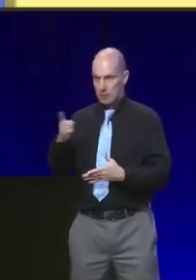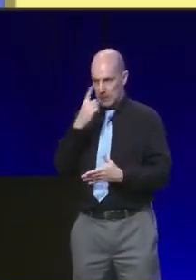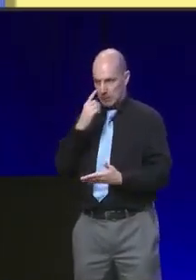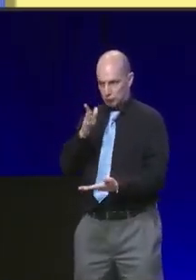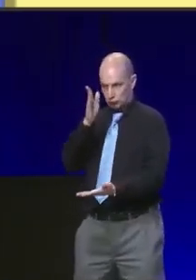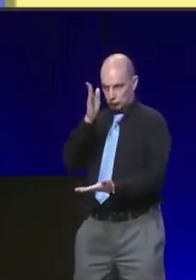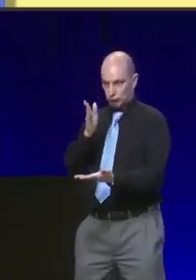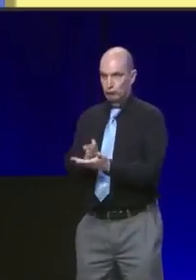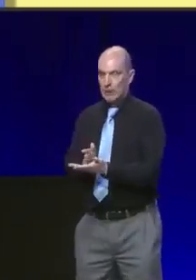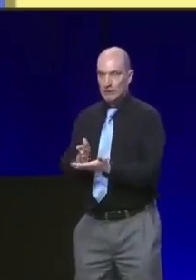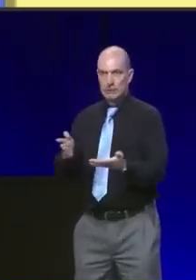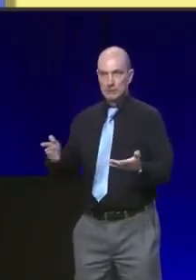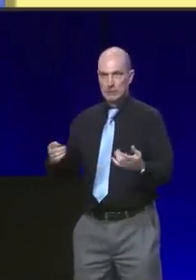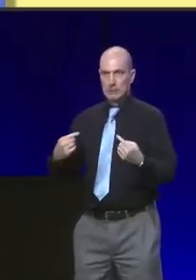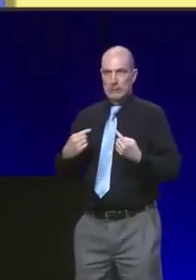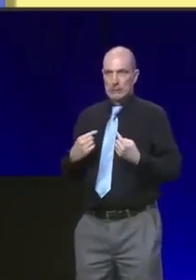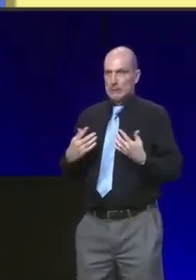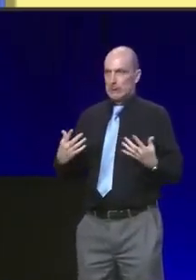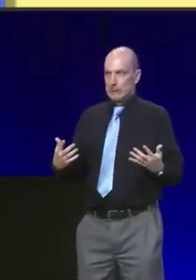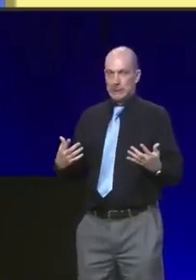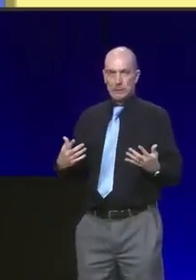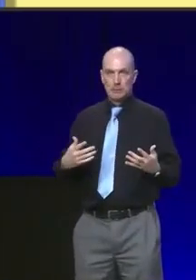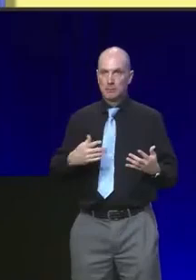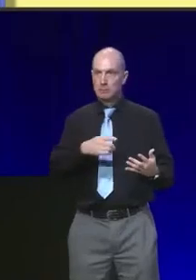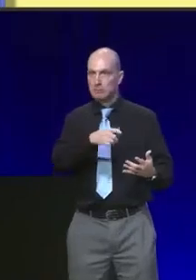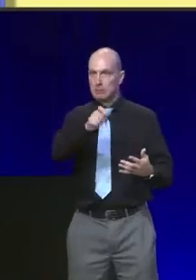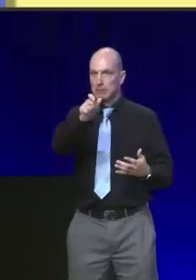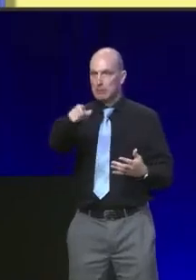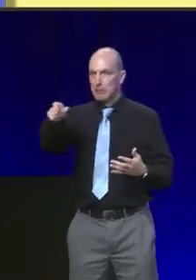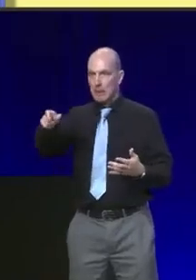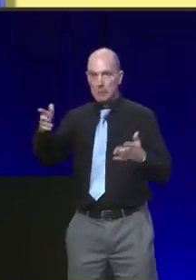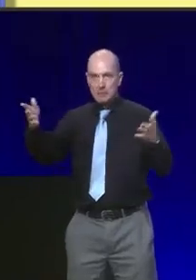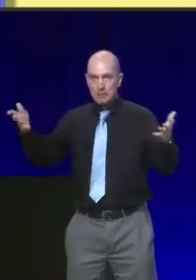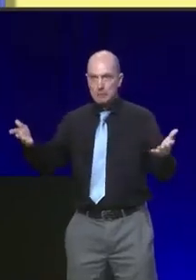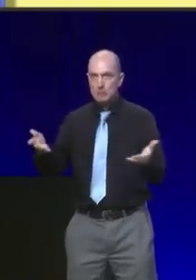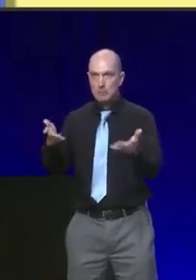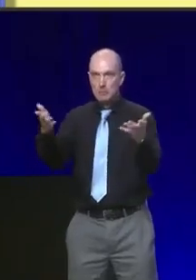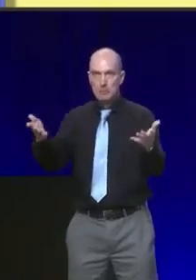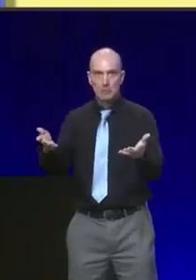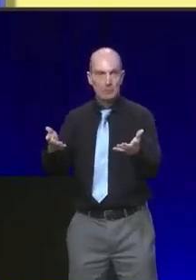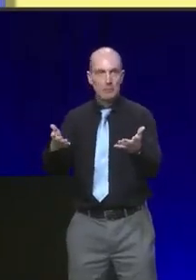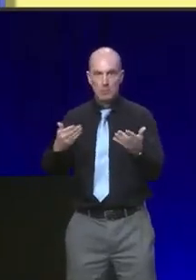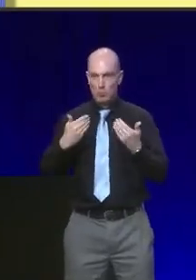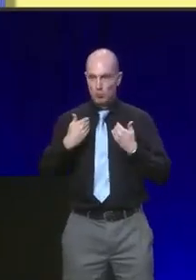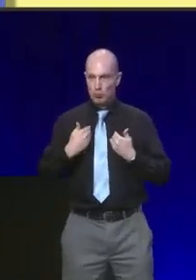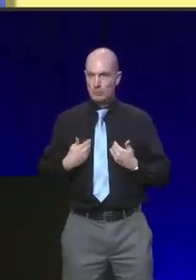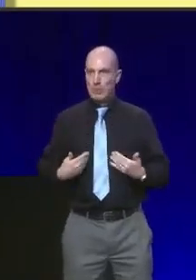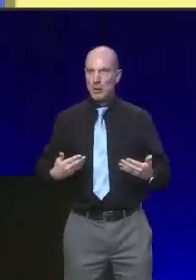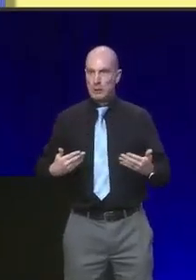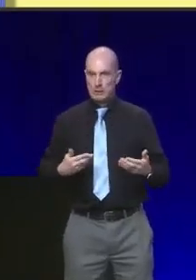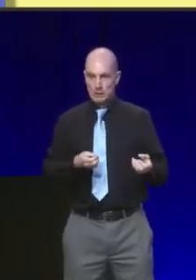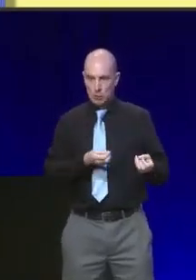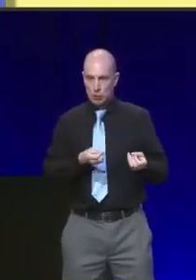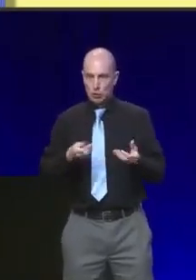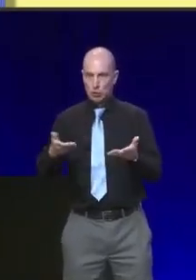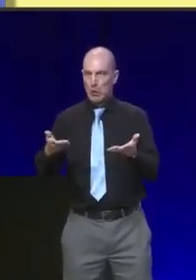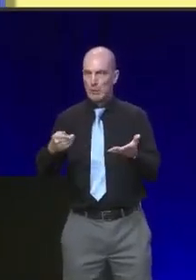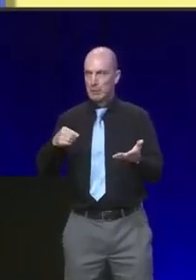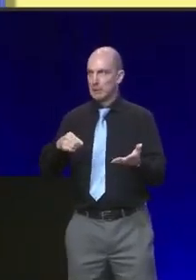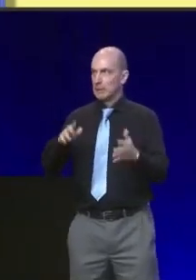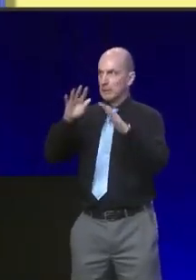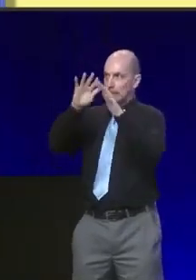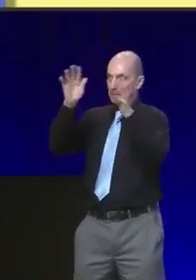It's about people, prosperity, public services and the planet, staying true to our values